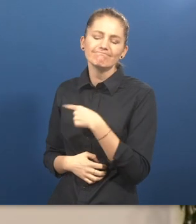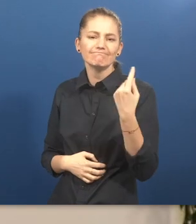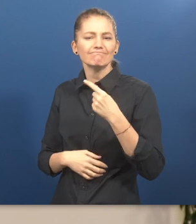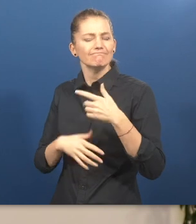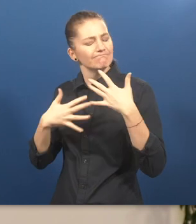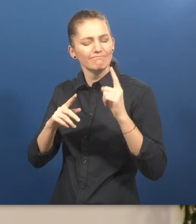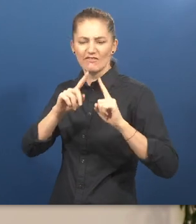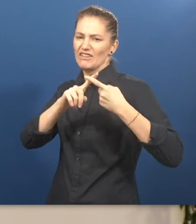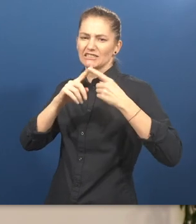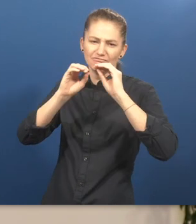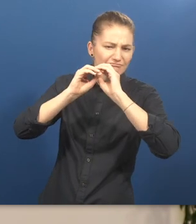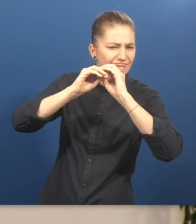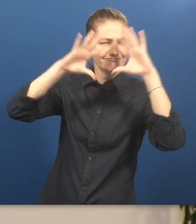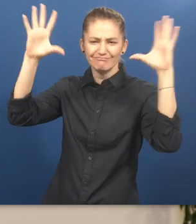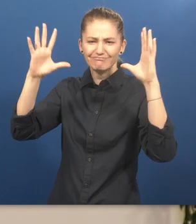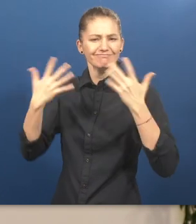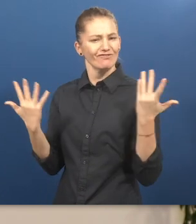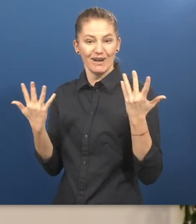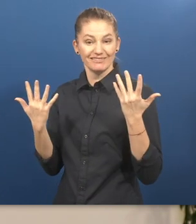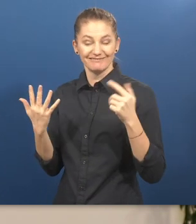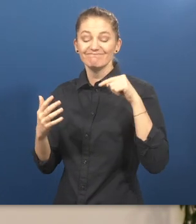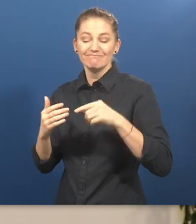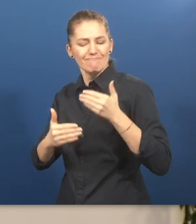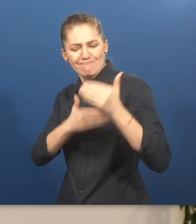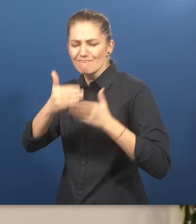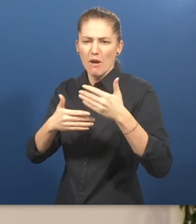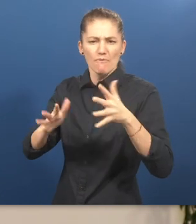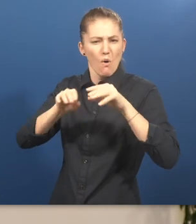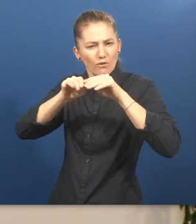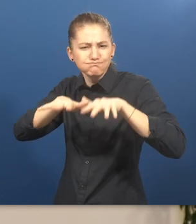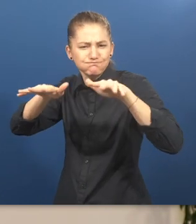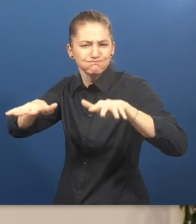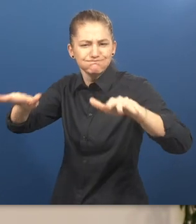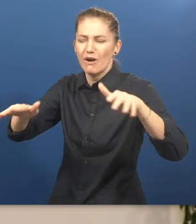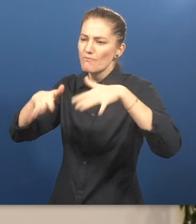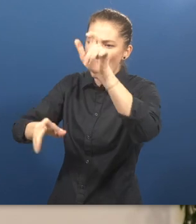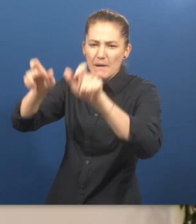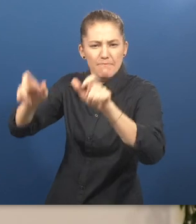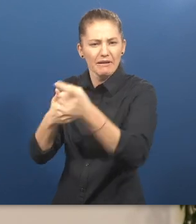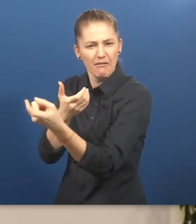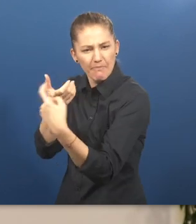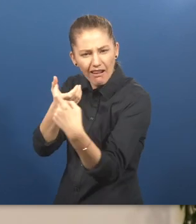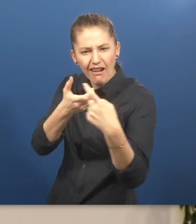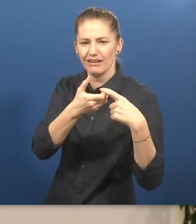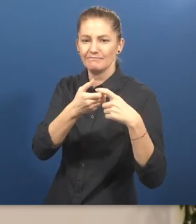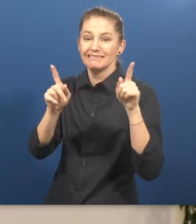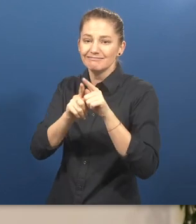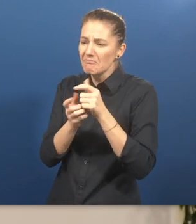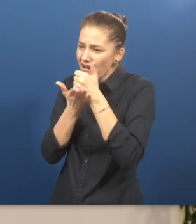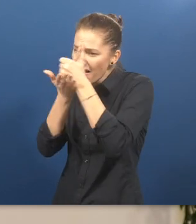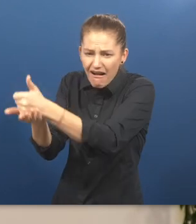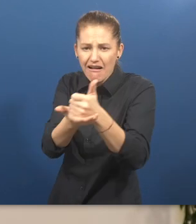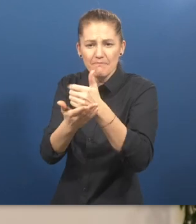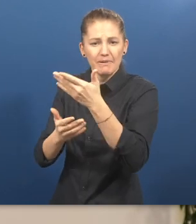Our major aspirations moving forward is to make the platform available to more people. And also